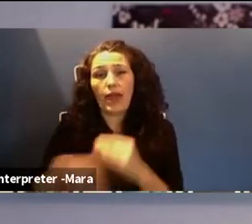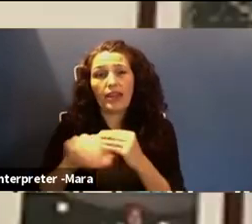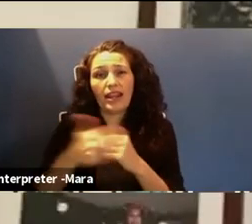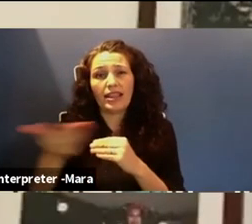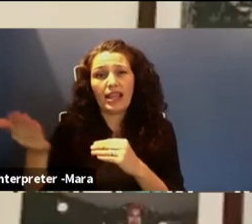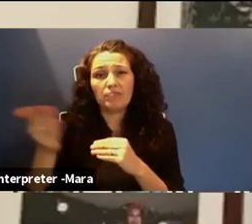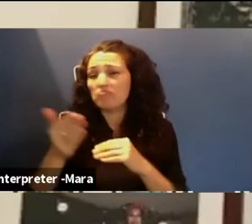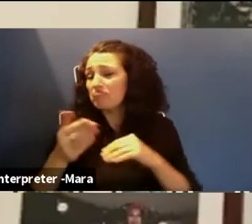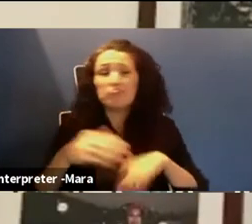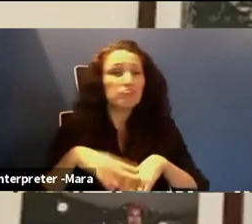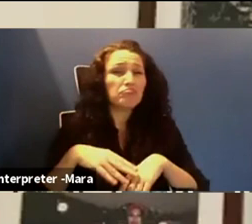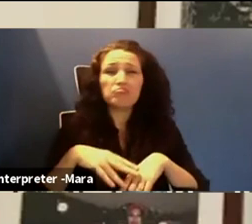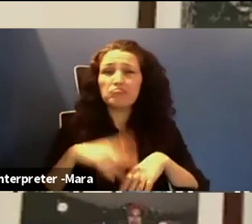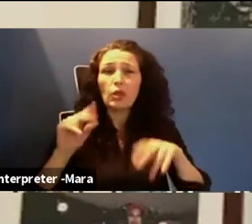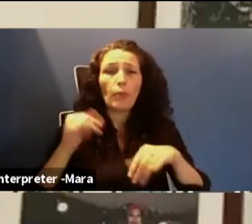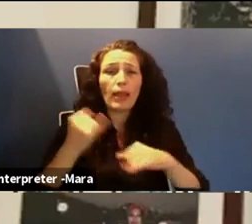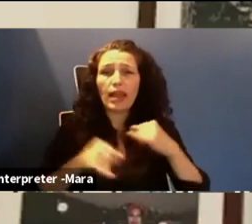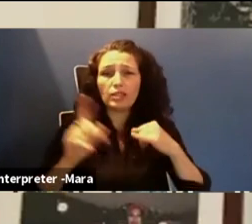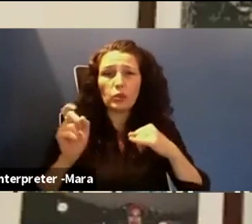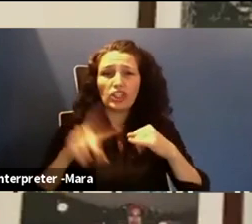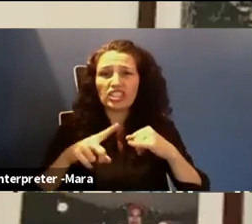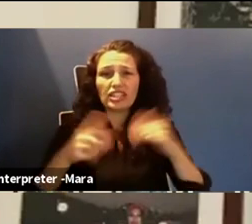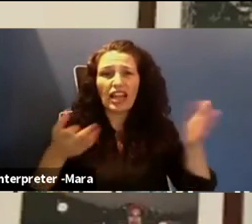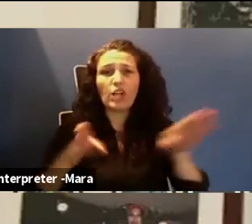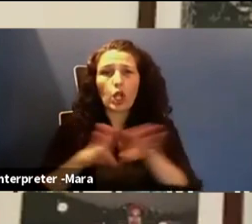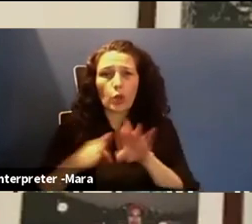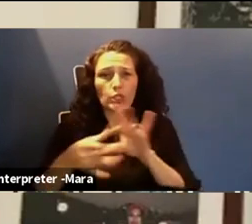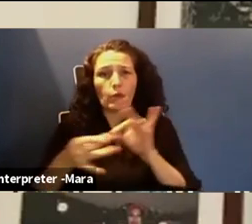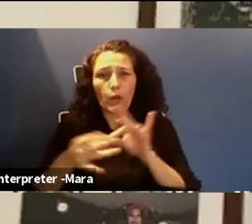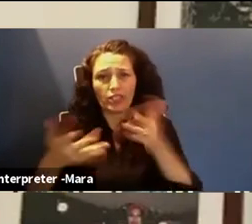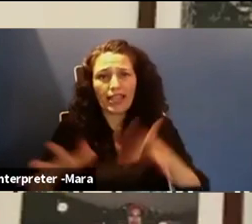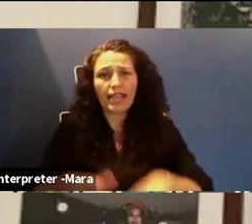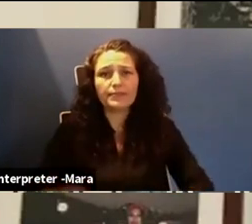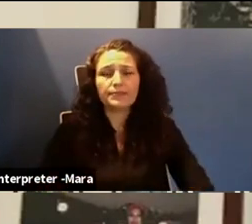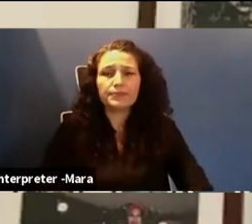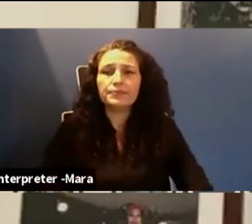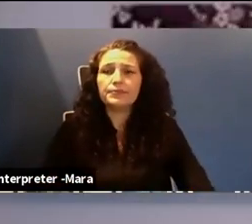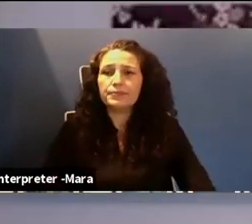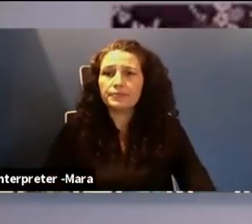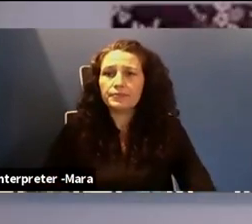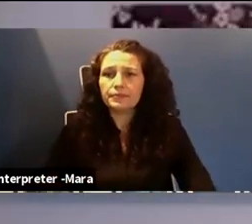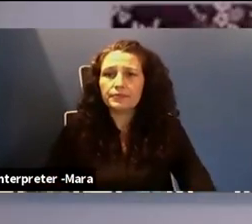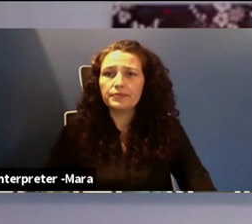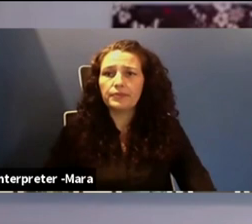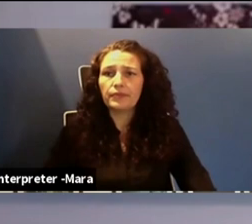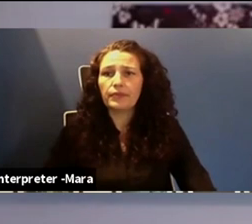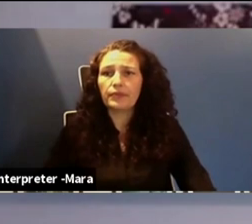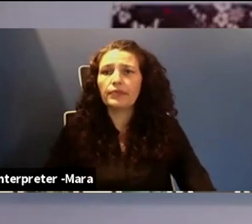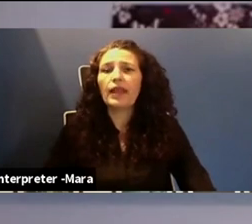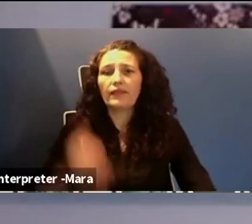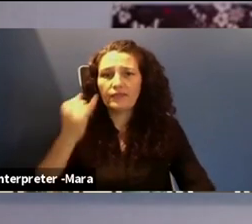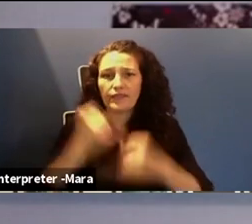I know. Why don't we do that? And then I'll just have some closing remarks. Great. Thank you. So for our final question,